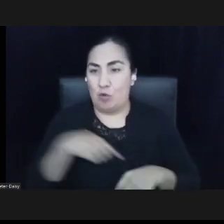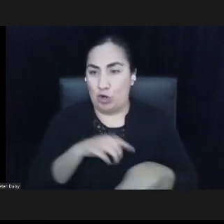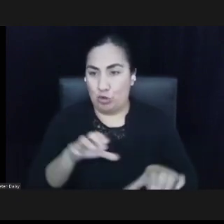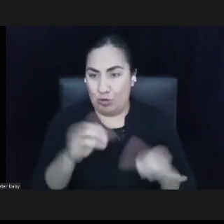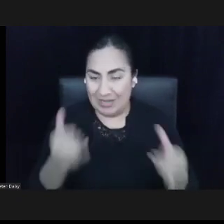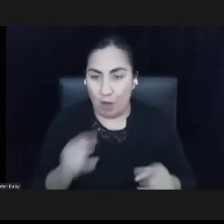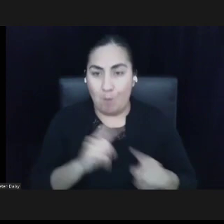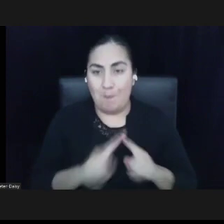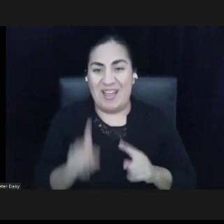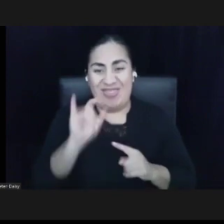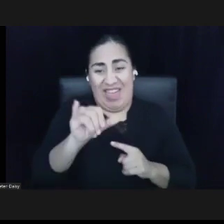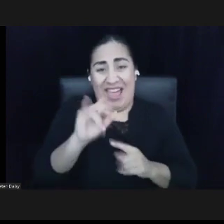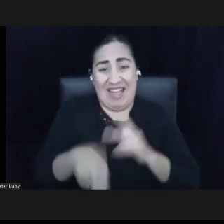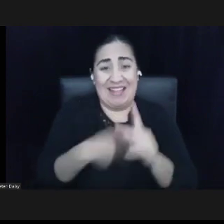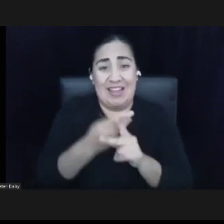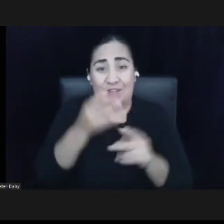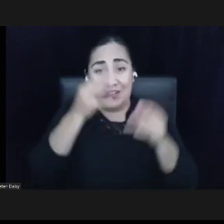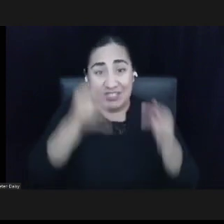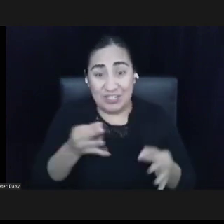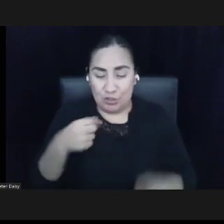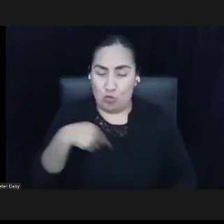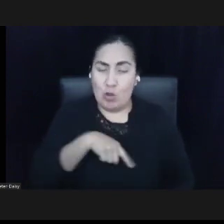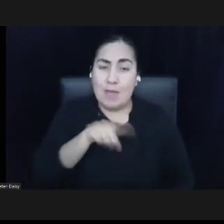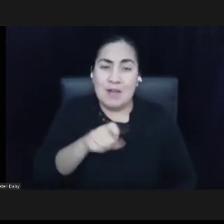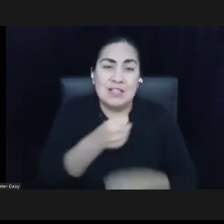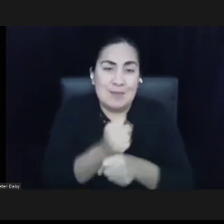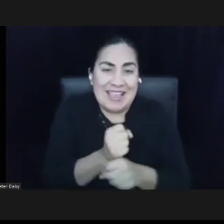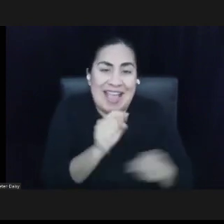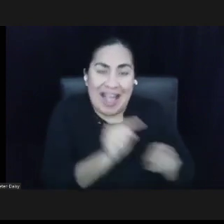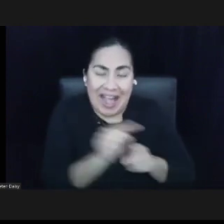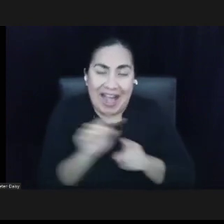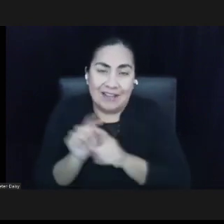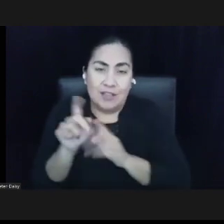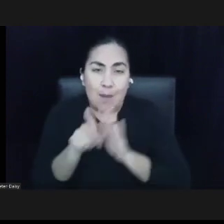have to make as policy makers. Those are just a couple of examples.